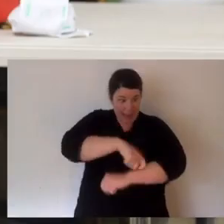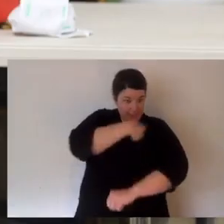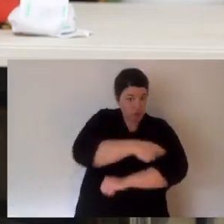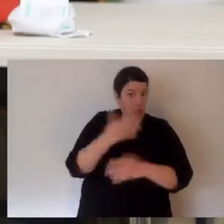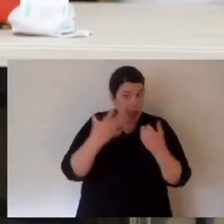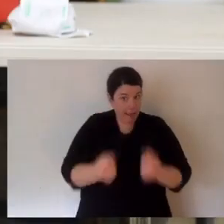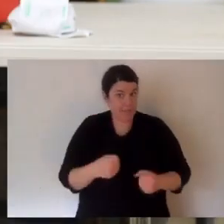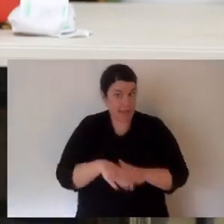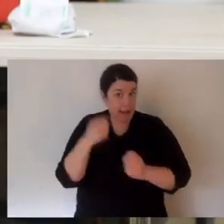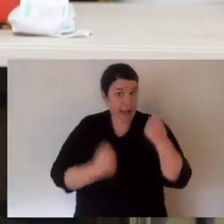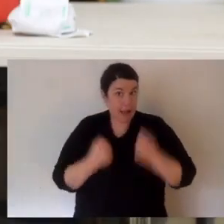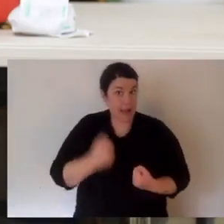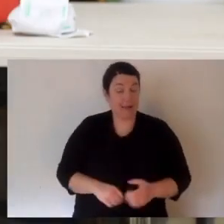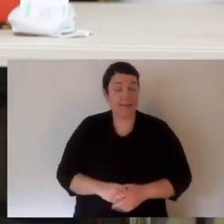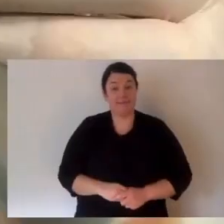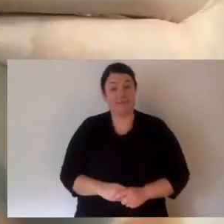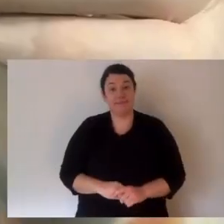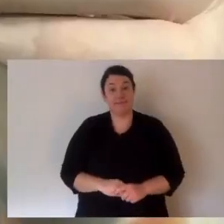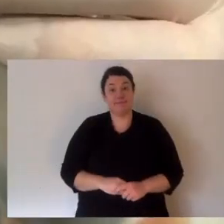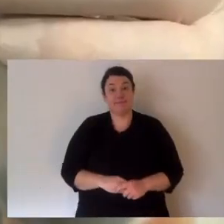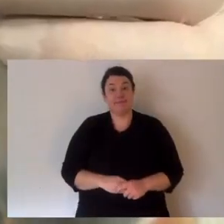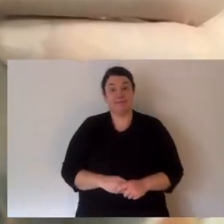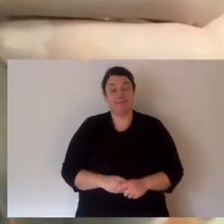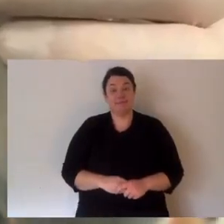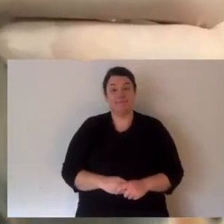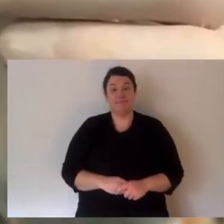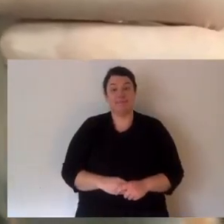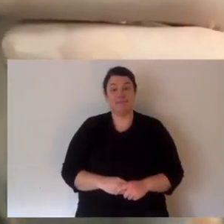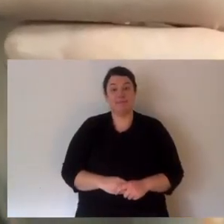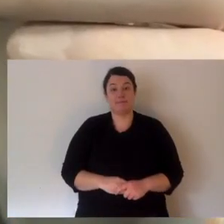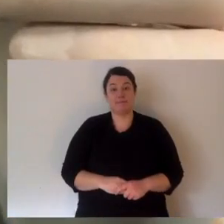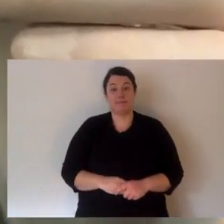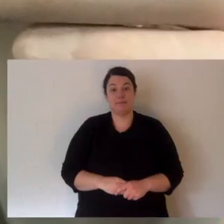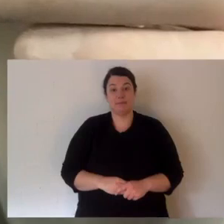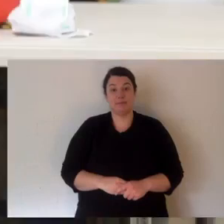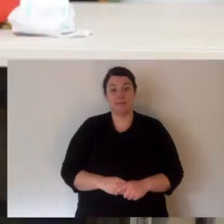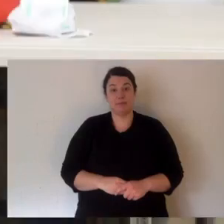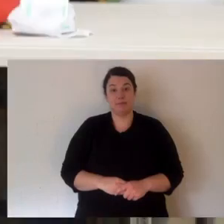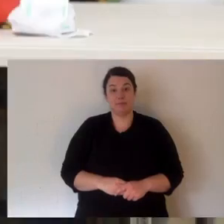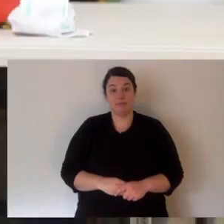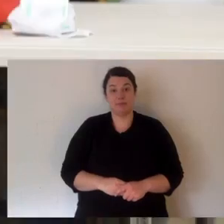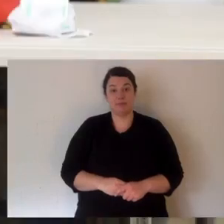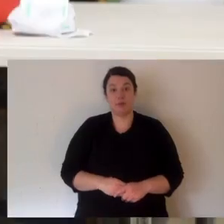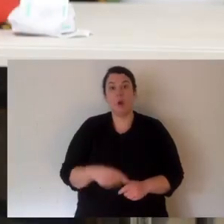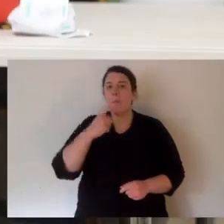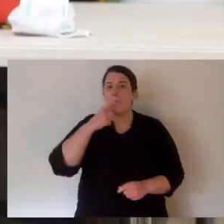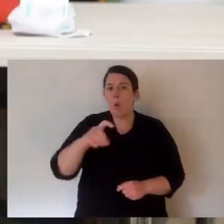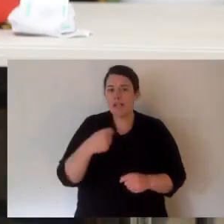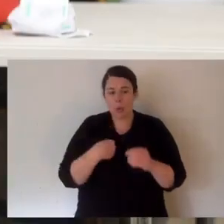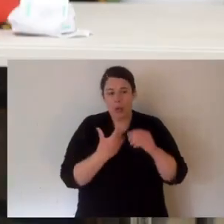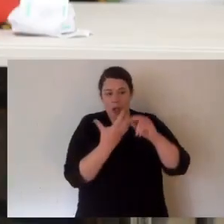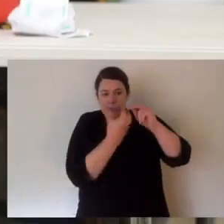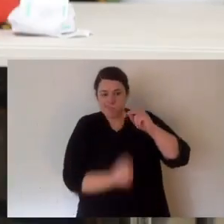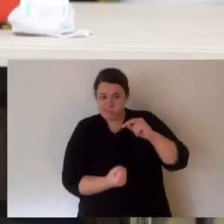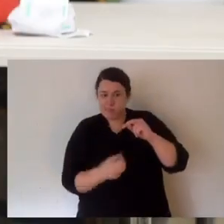medicine that we get if we get bitten. It comes back and it looks like that. That's the medicine that you get put inside